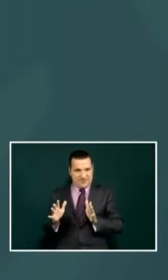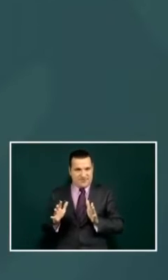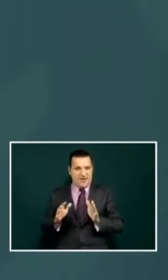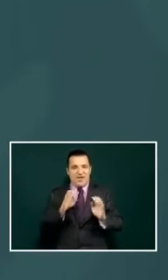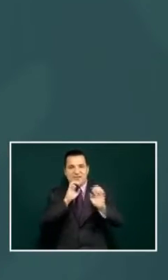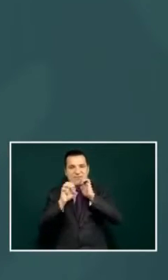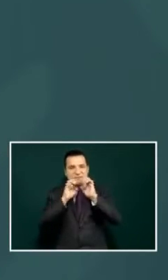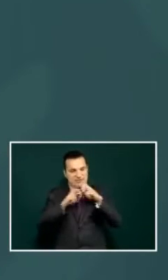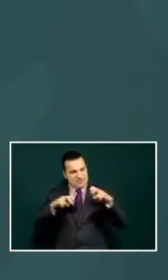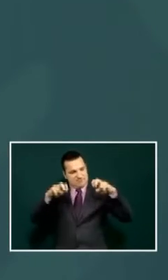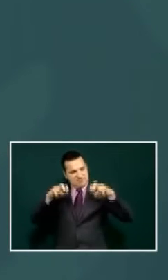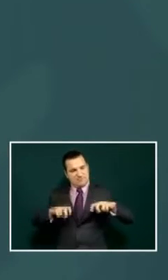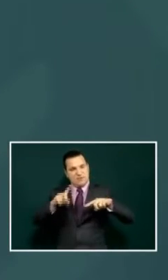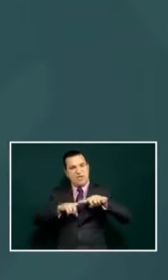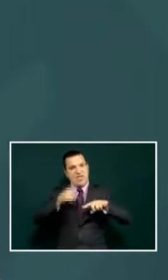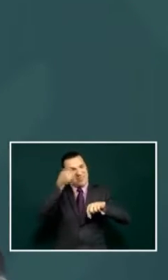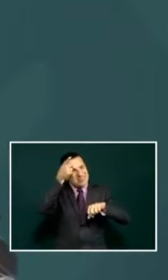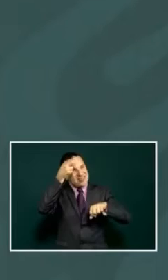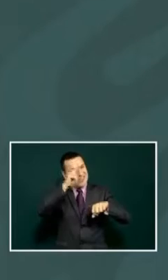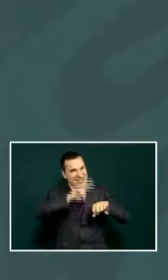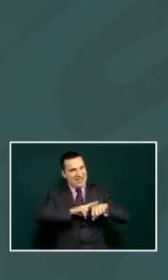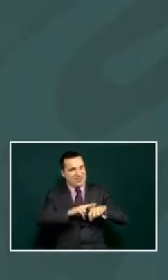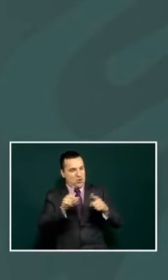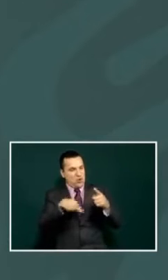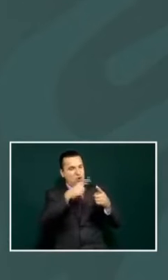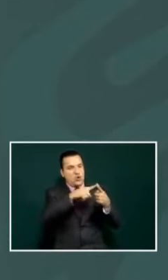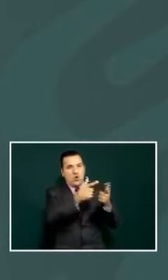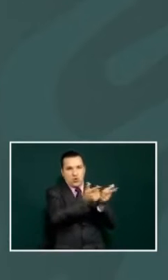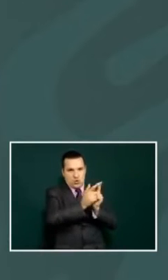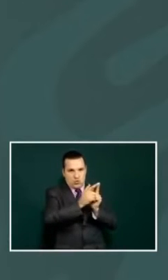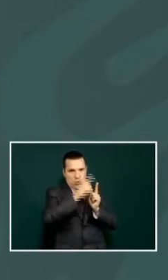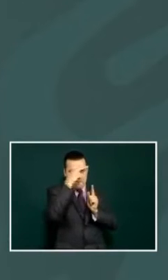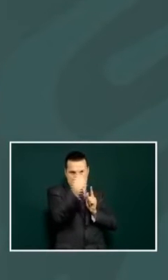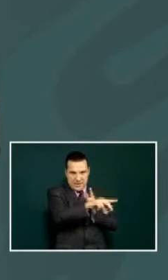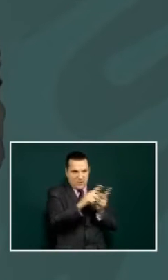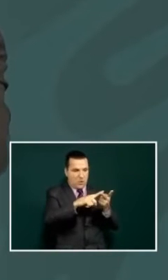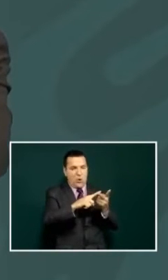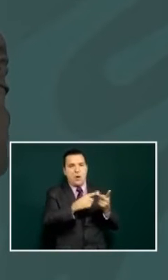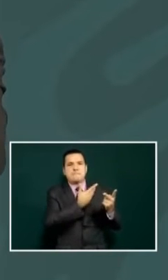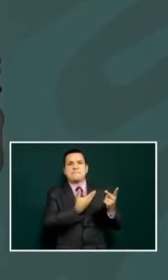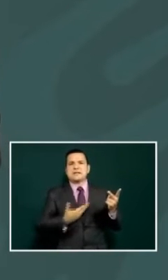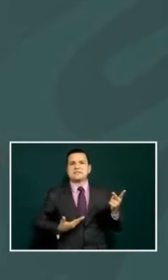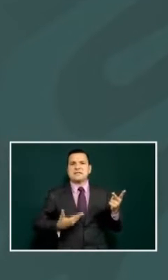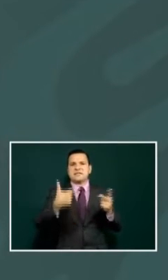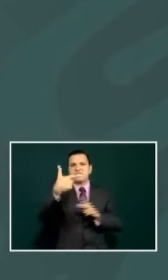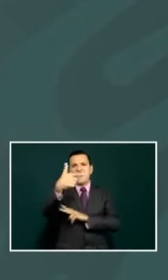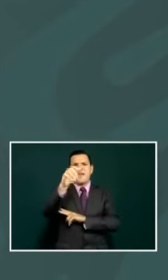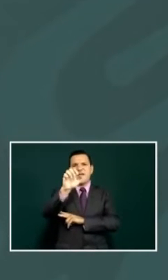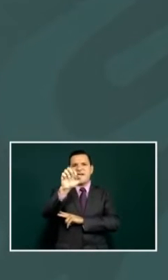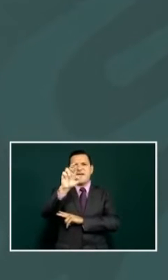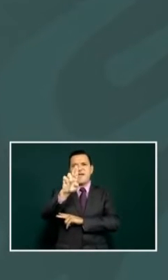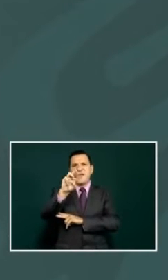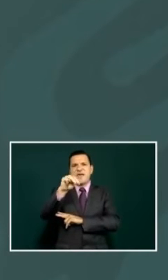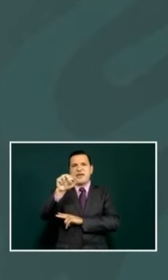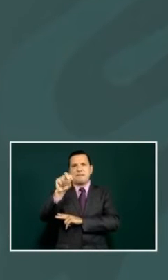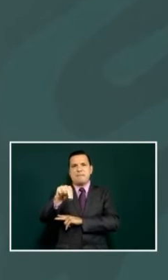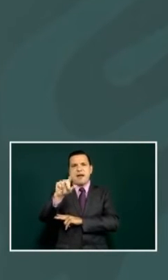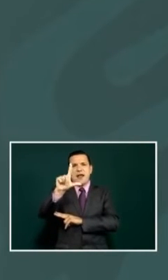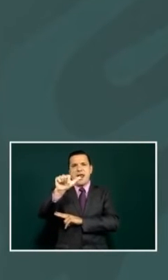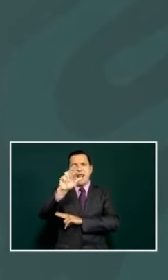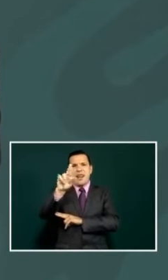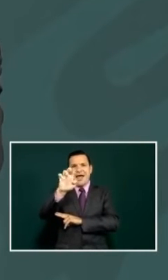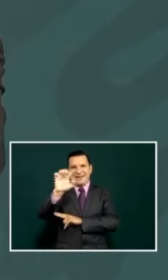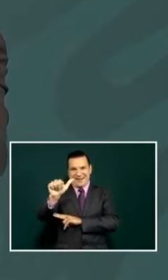the director and president of Grupo Mexico German Larrea he's the